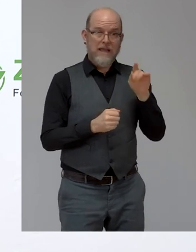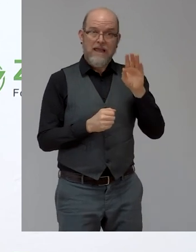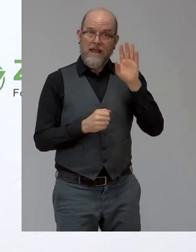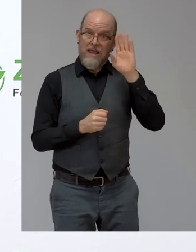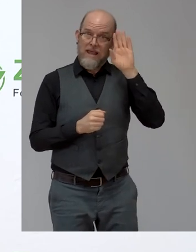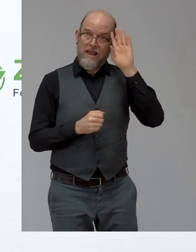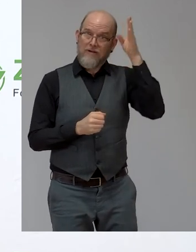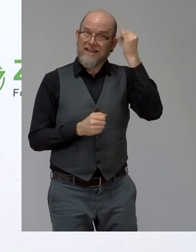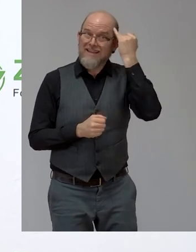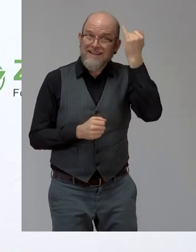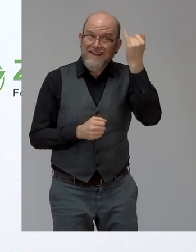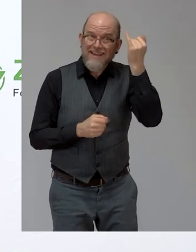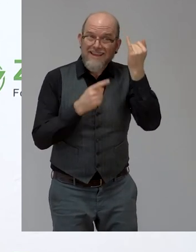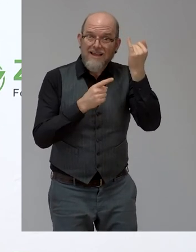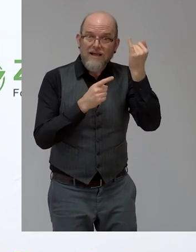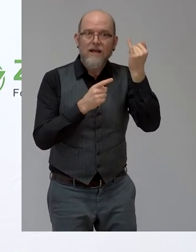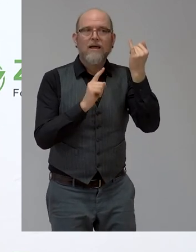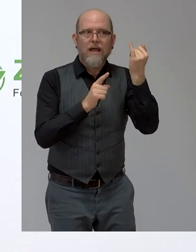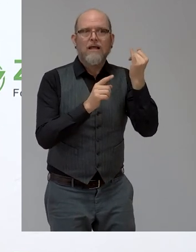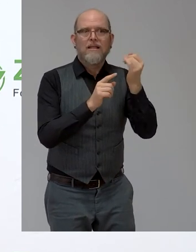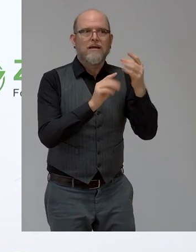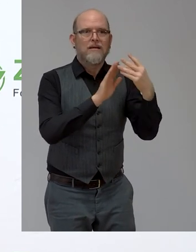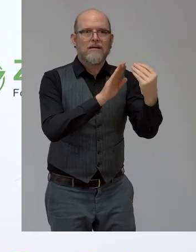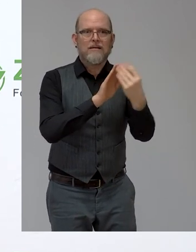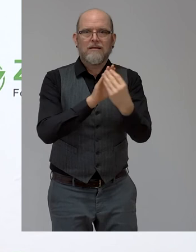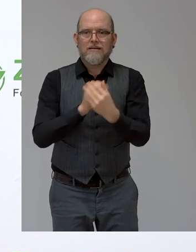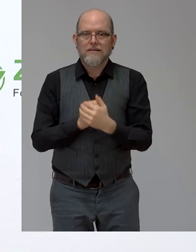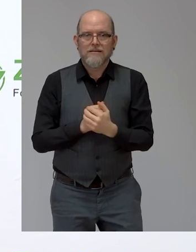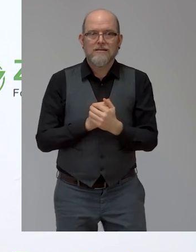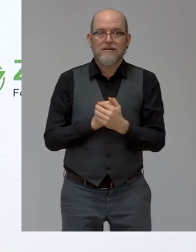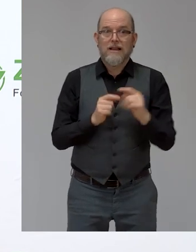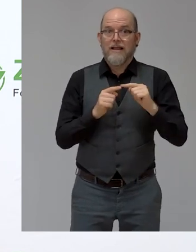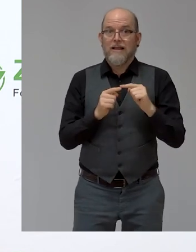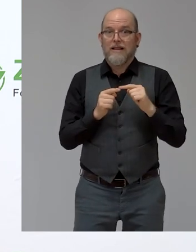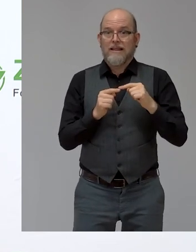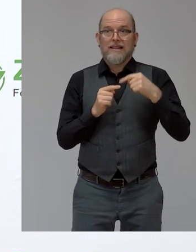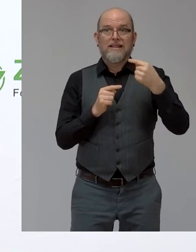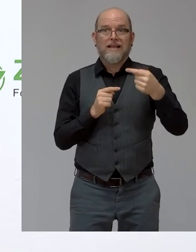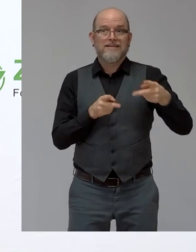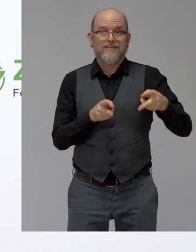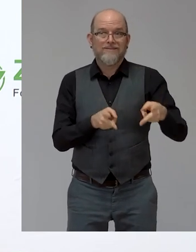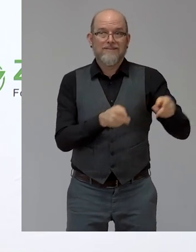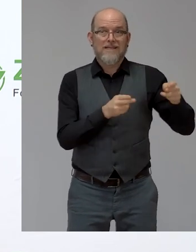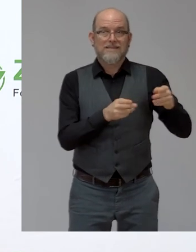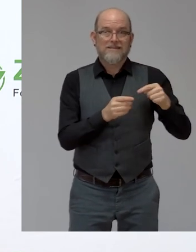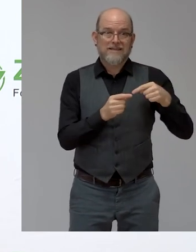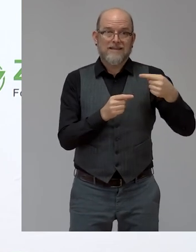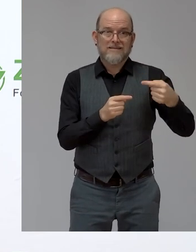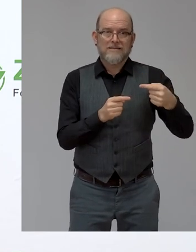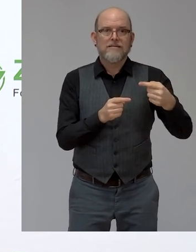October, we start our next phase, which is preparing the